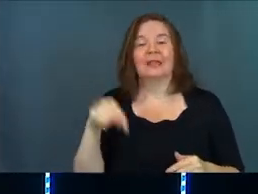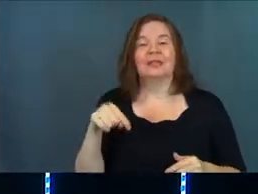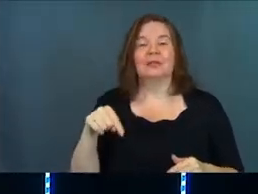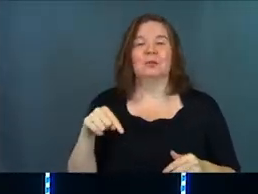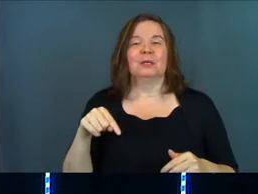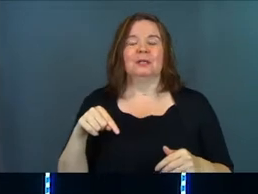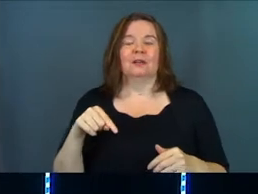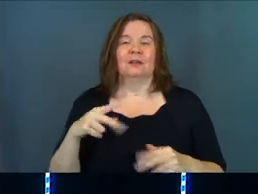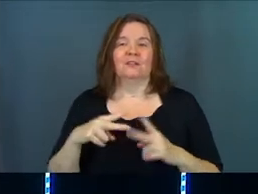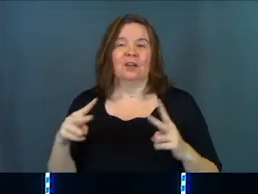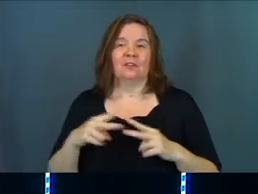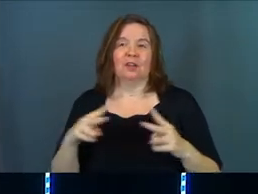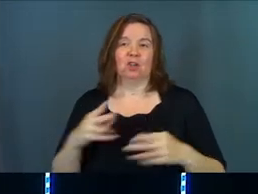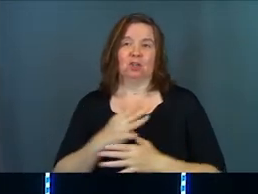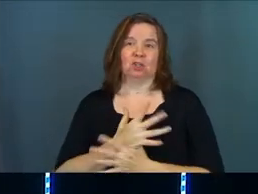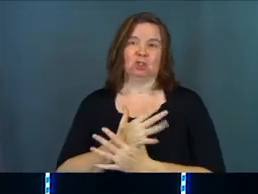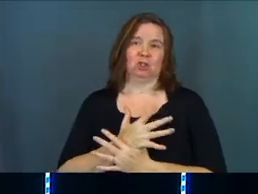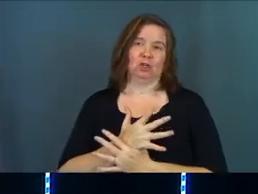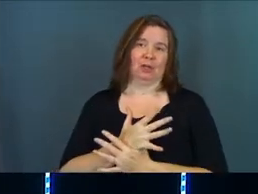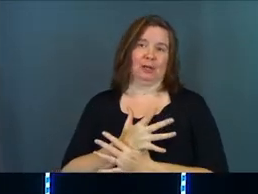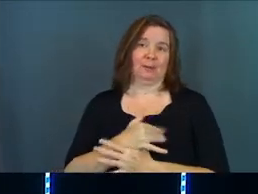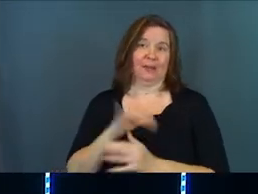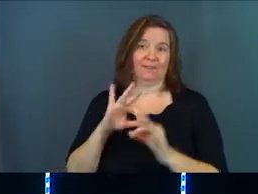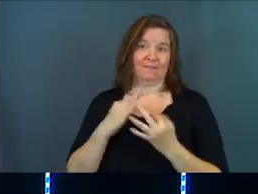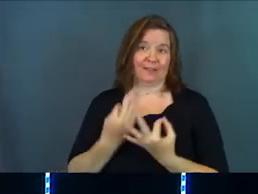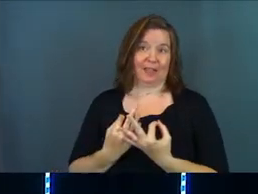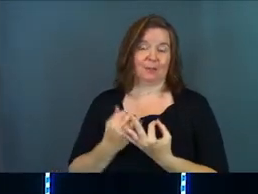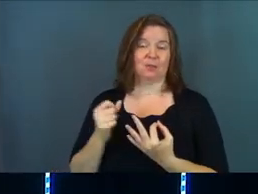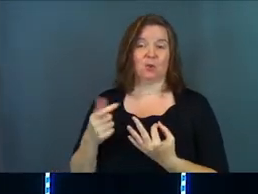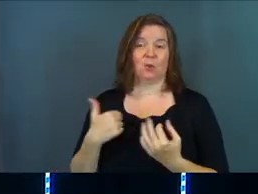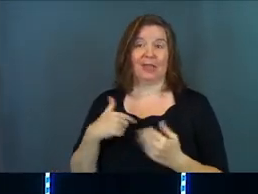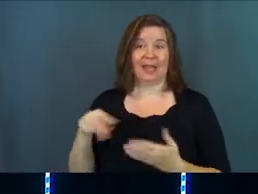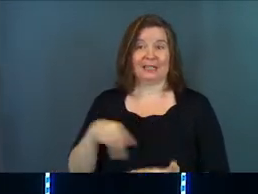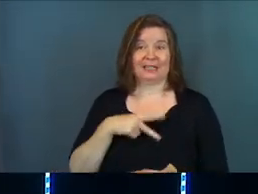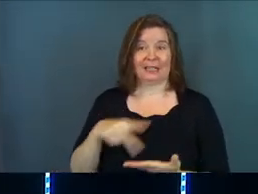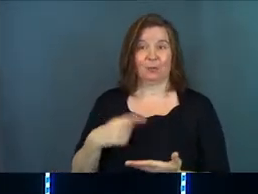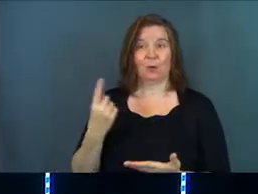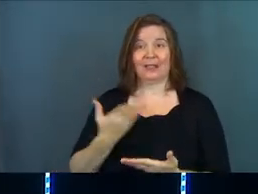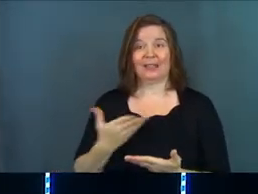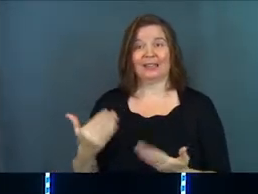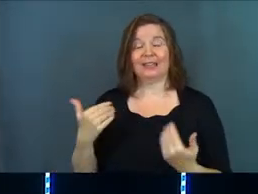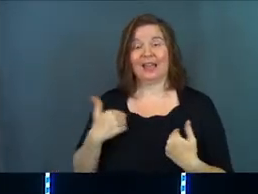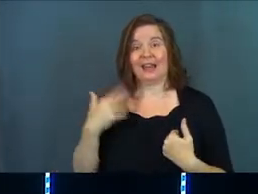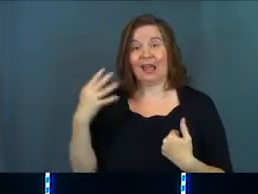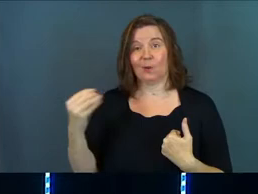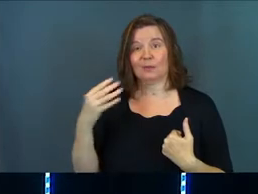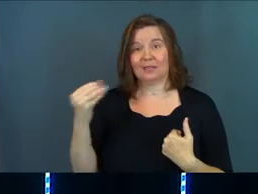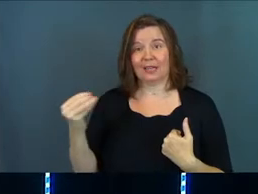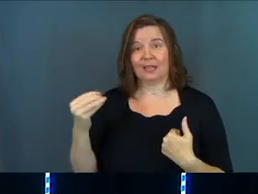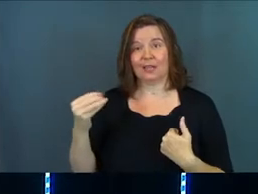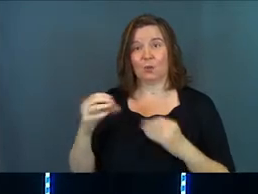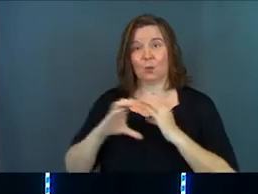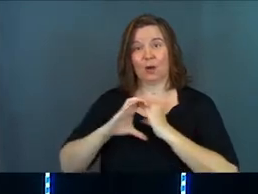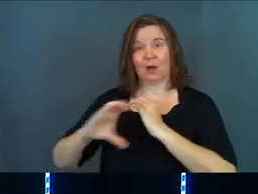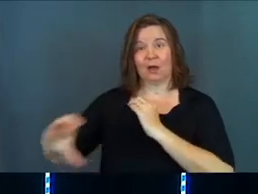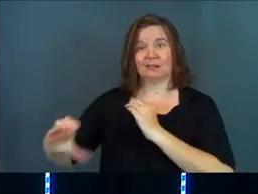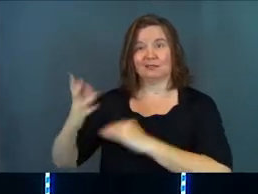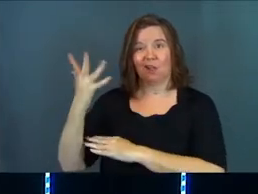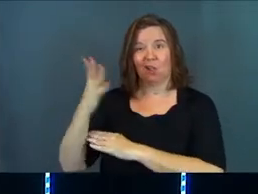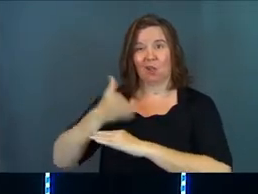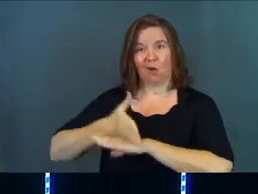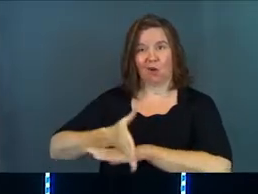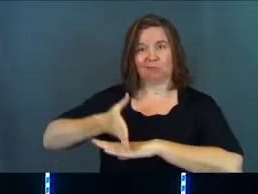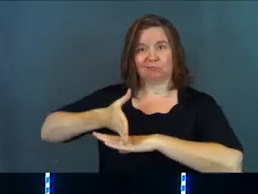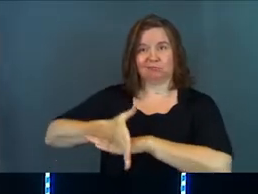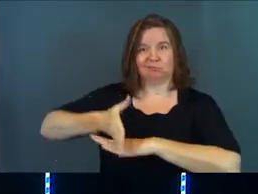this was a very, very German family. So not only did they have dancing, but one of the things they had outside was a log sawing